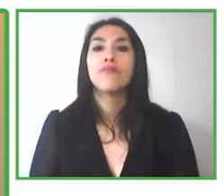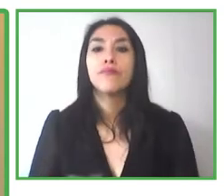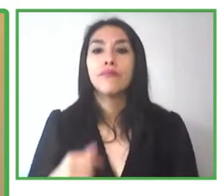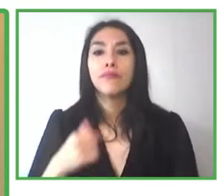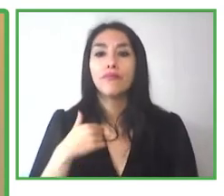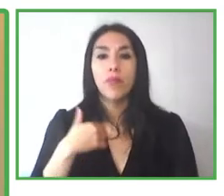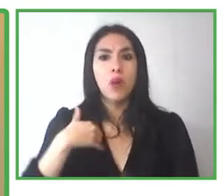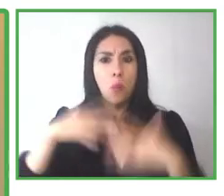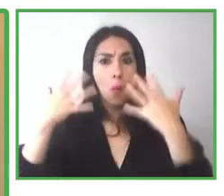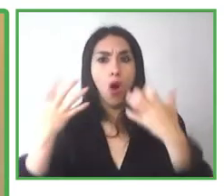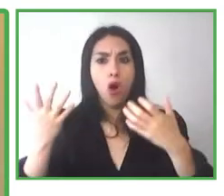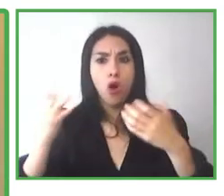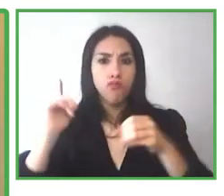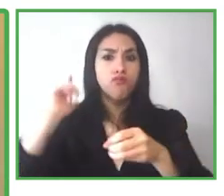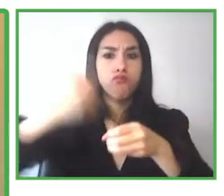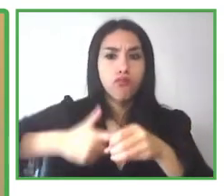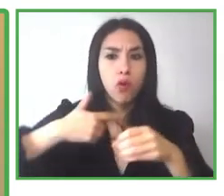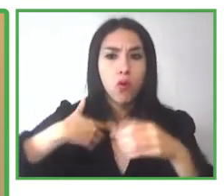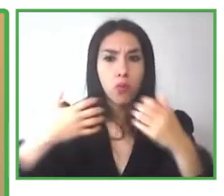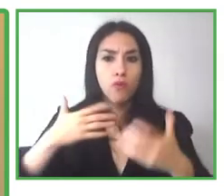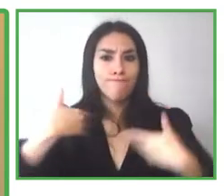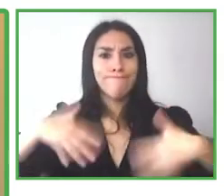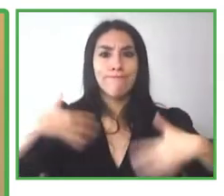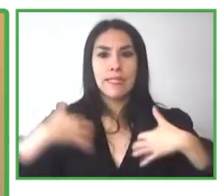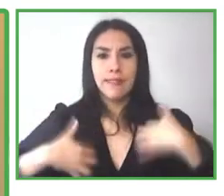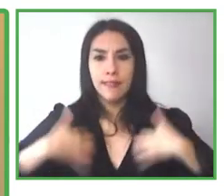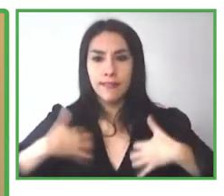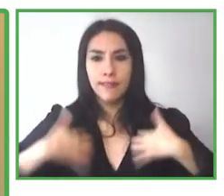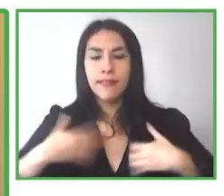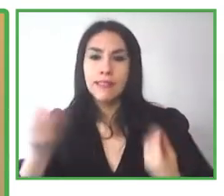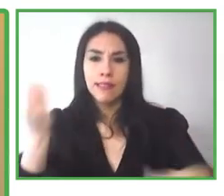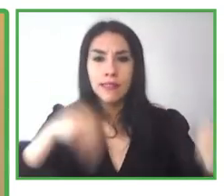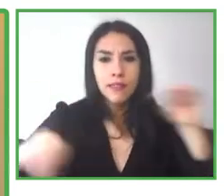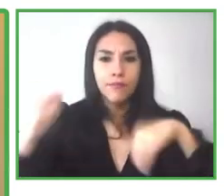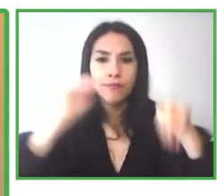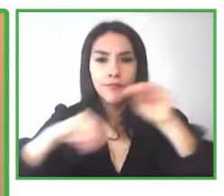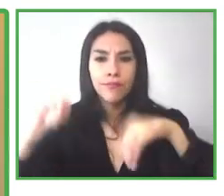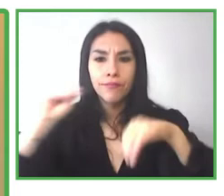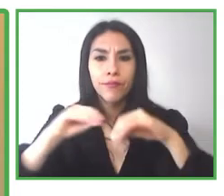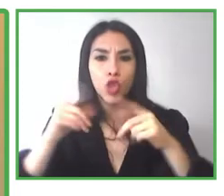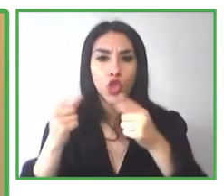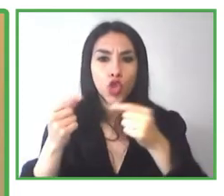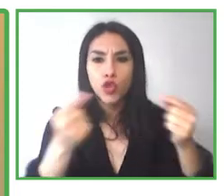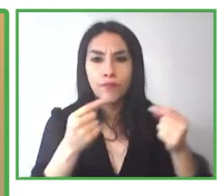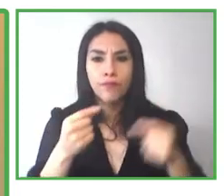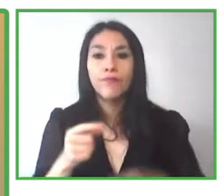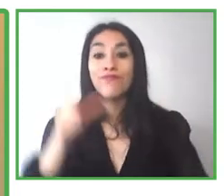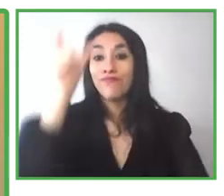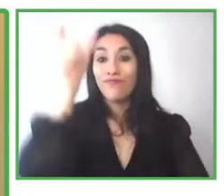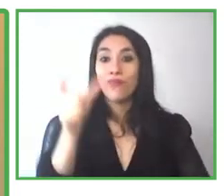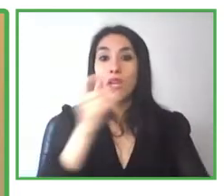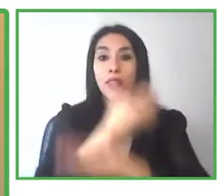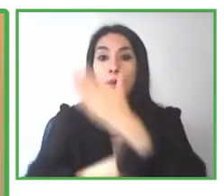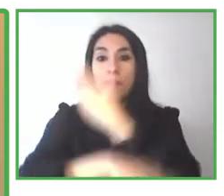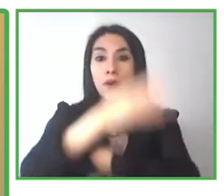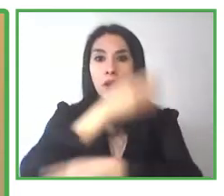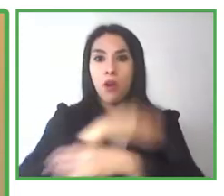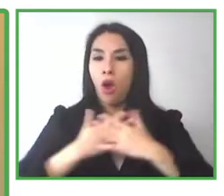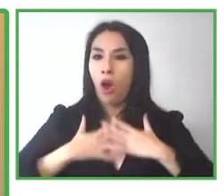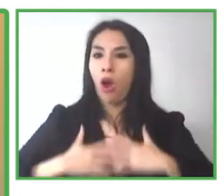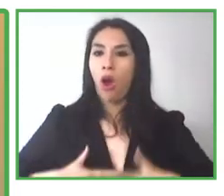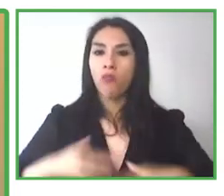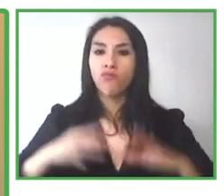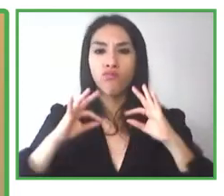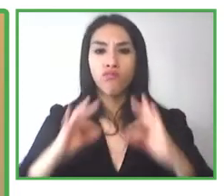to empower people to do more. I have this idea here, this vision,